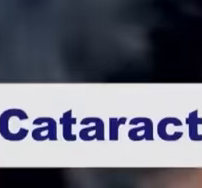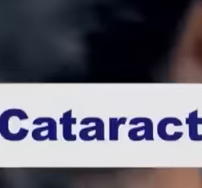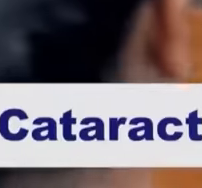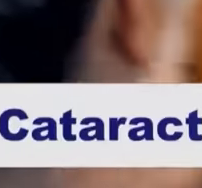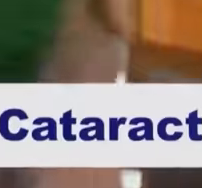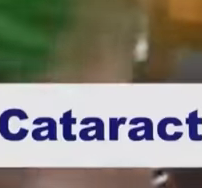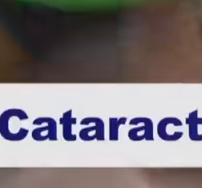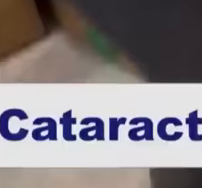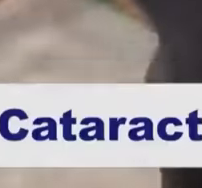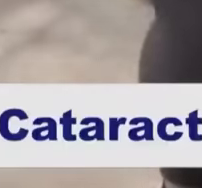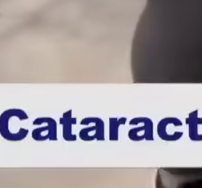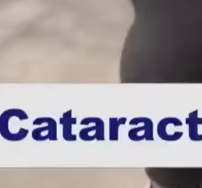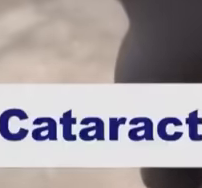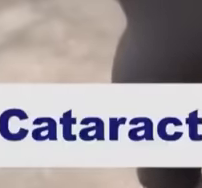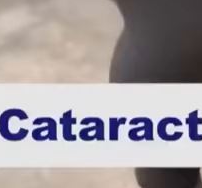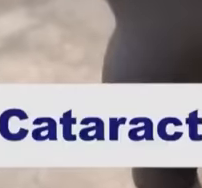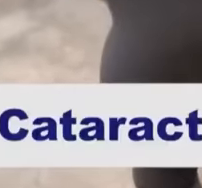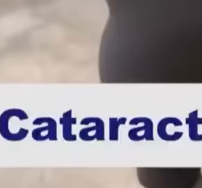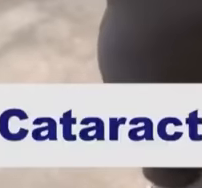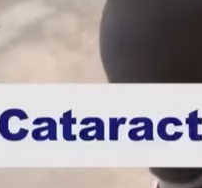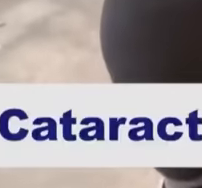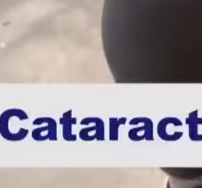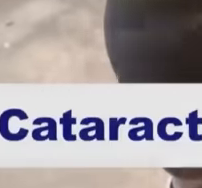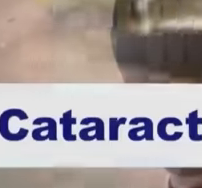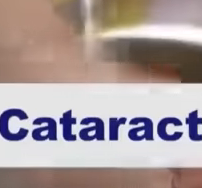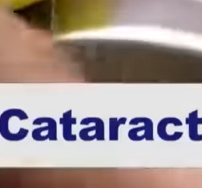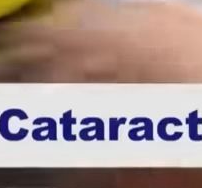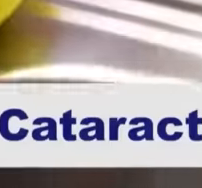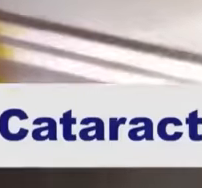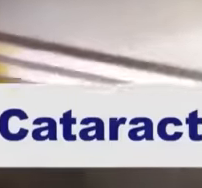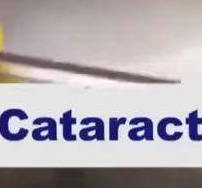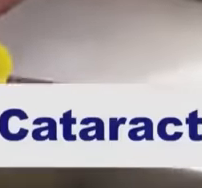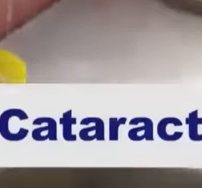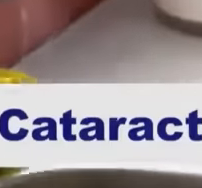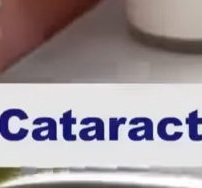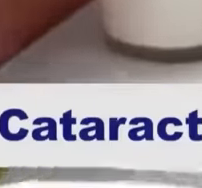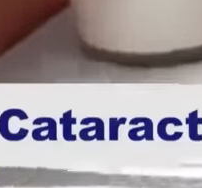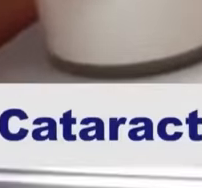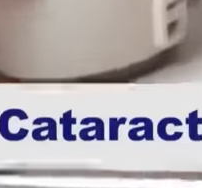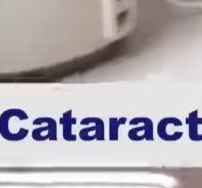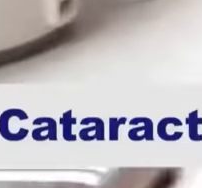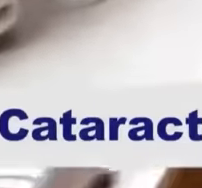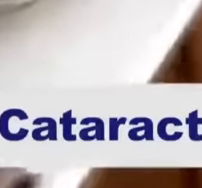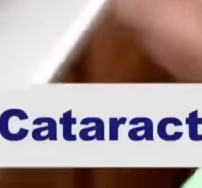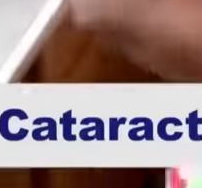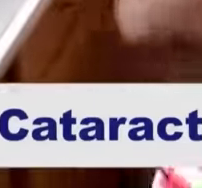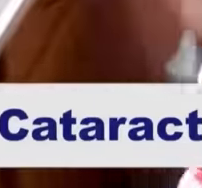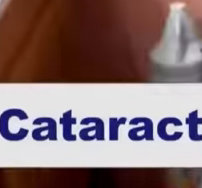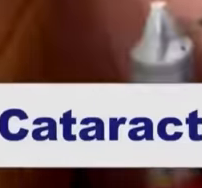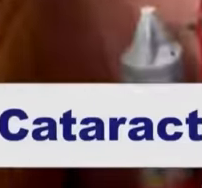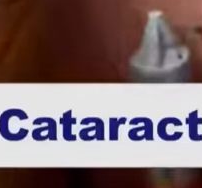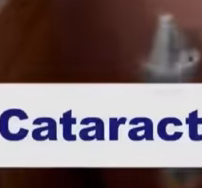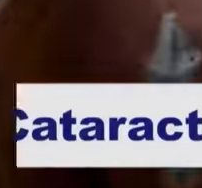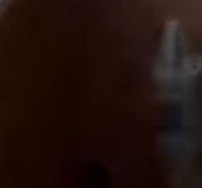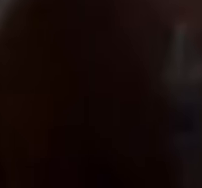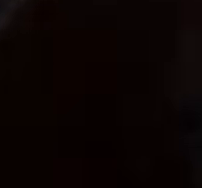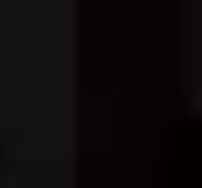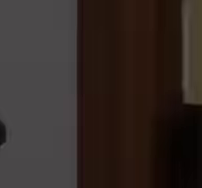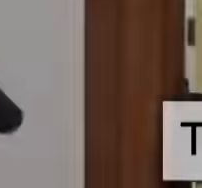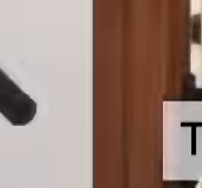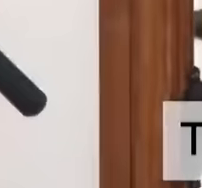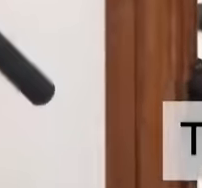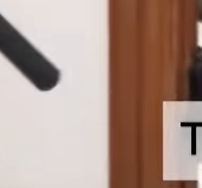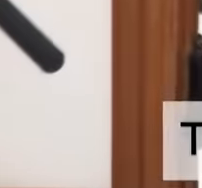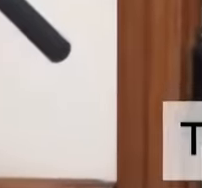affected her ability to do her job and to take care of her loved ones before she got surgery at CVRS and Trinidad High Hospital.